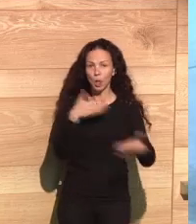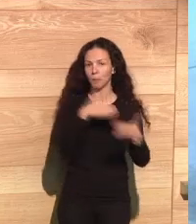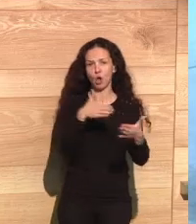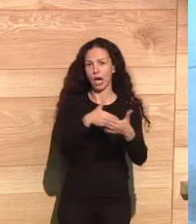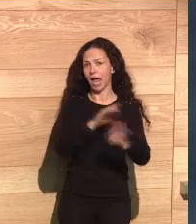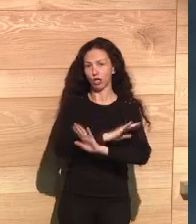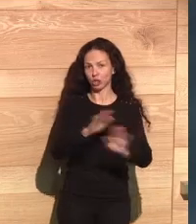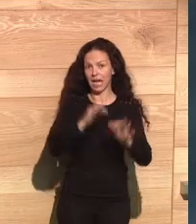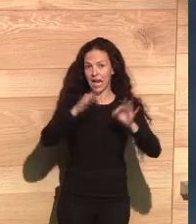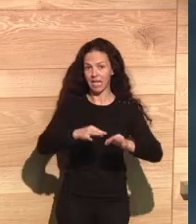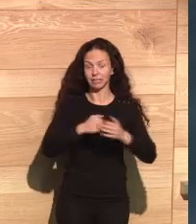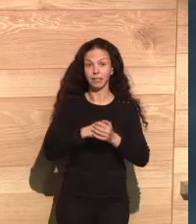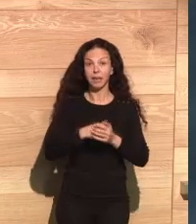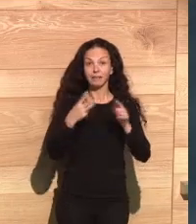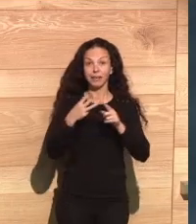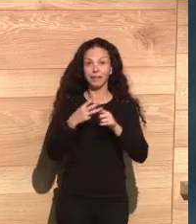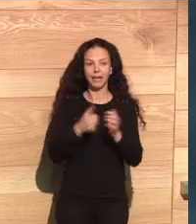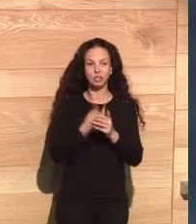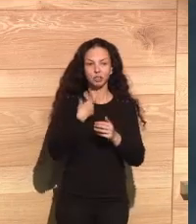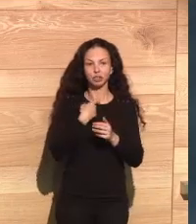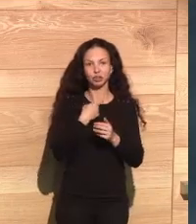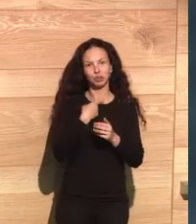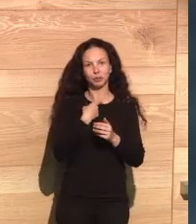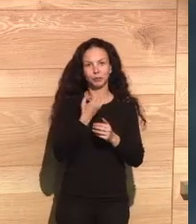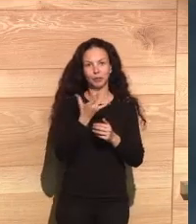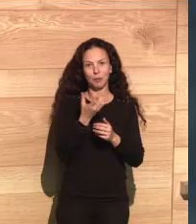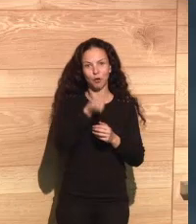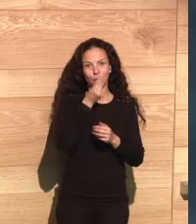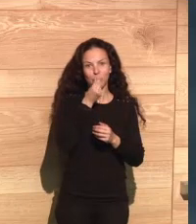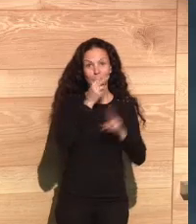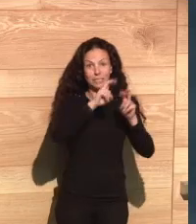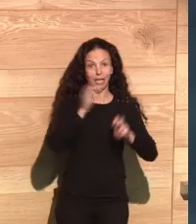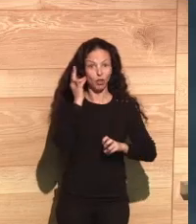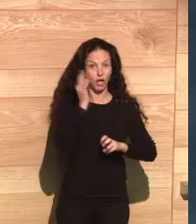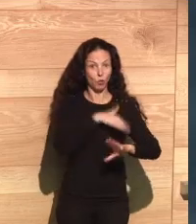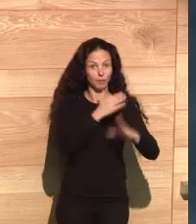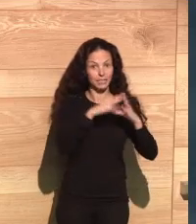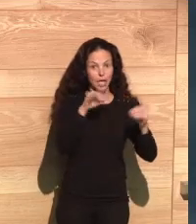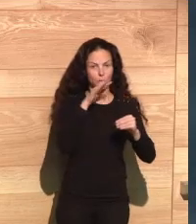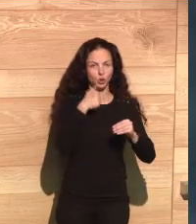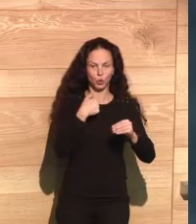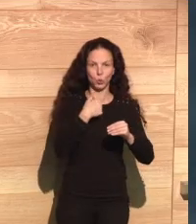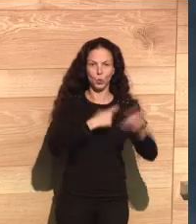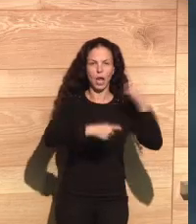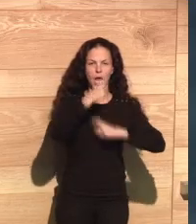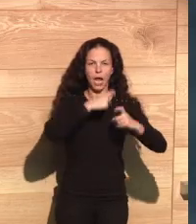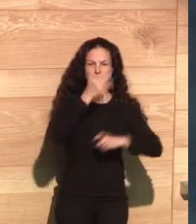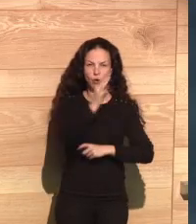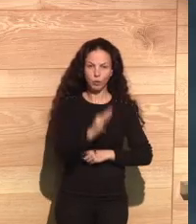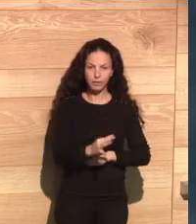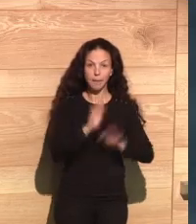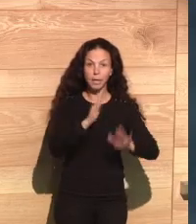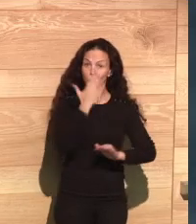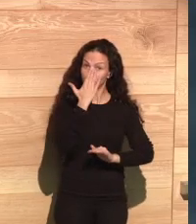blocked, so all permissions are blocked. And also I owe a lunch to a colleague because I